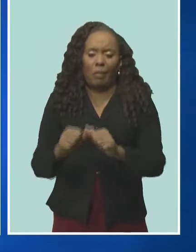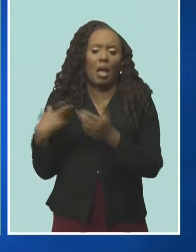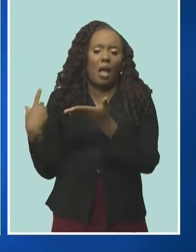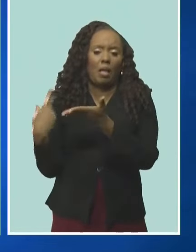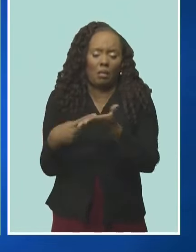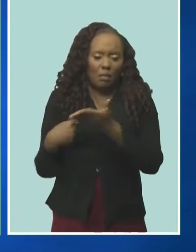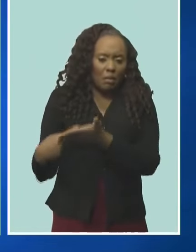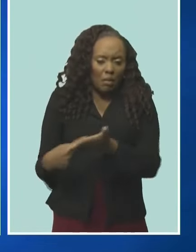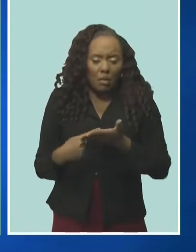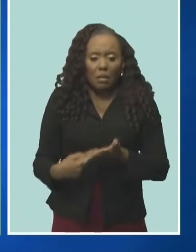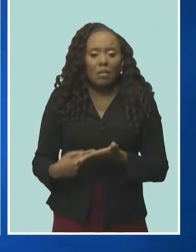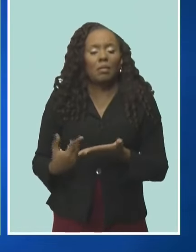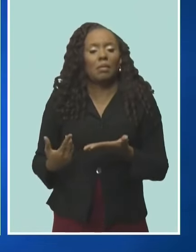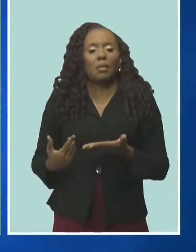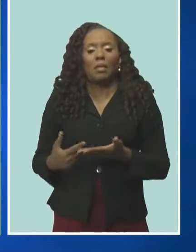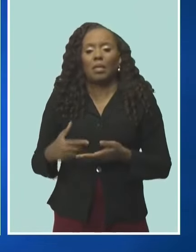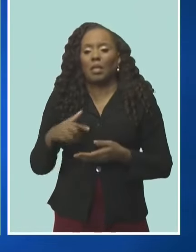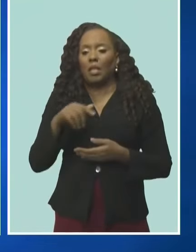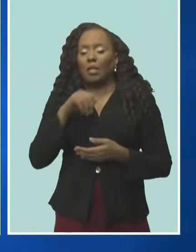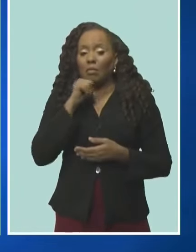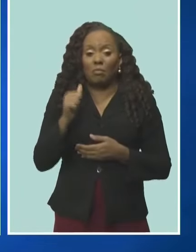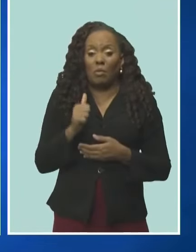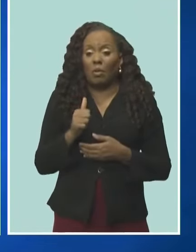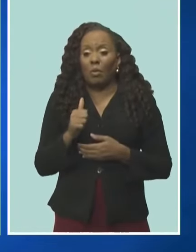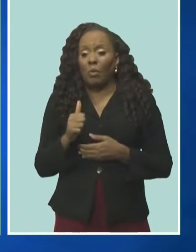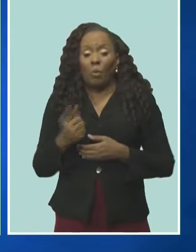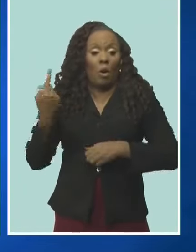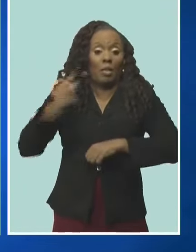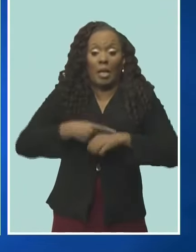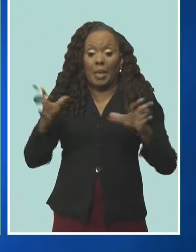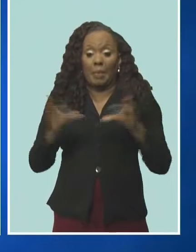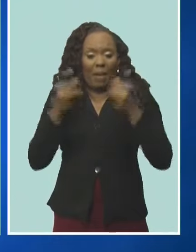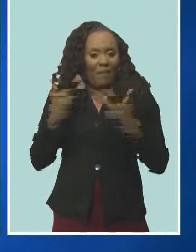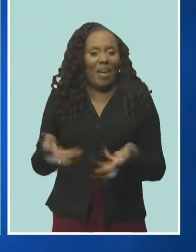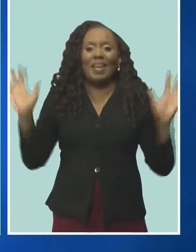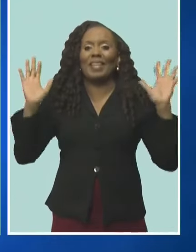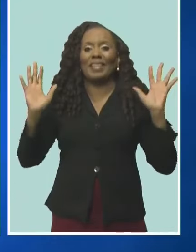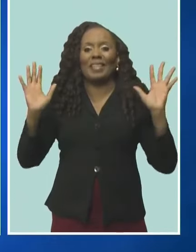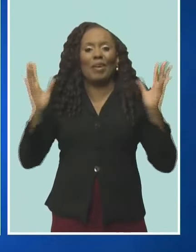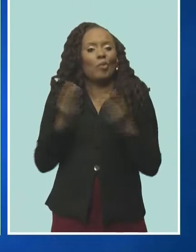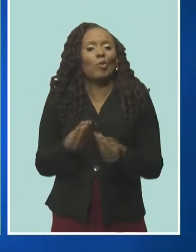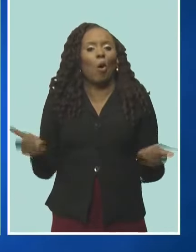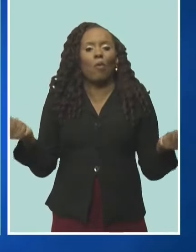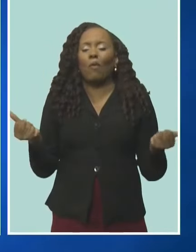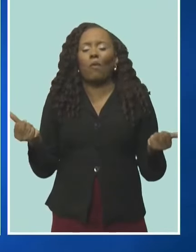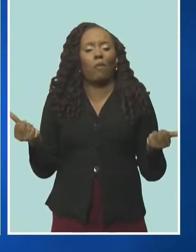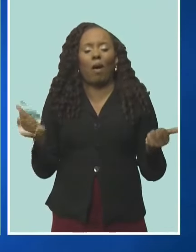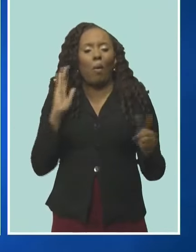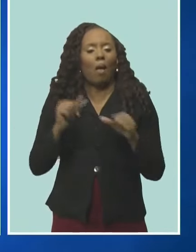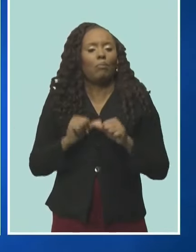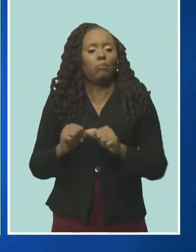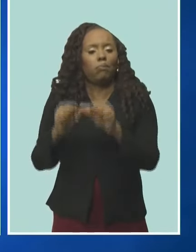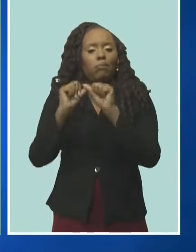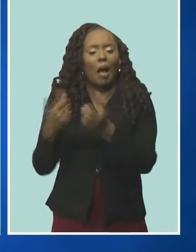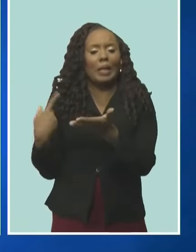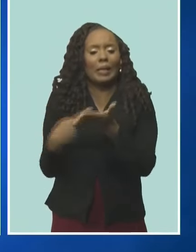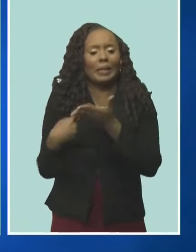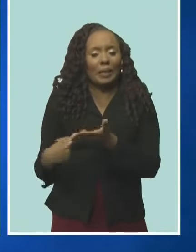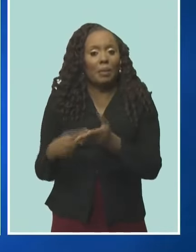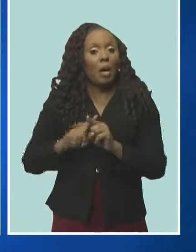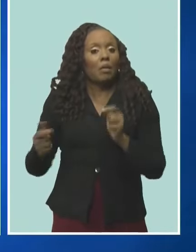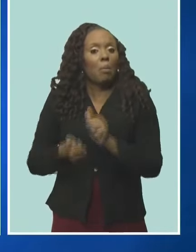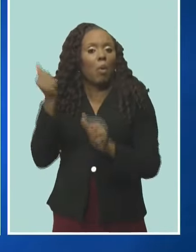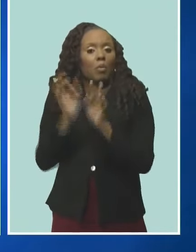discussions. It's not a one-off or a quick negotiation. We have to continue to have discussions, but putting the most